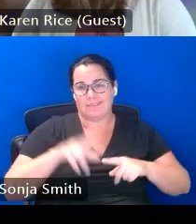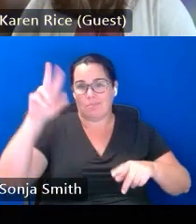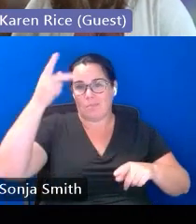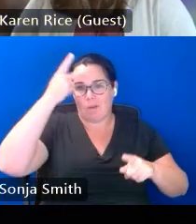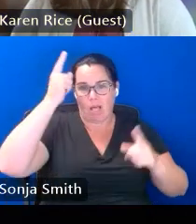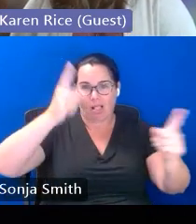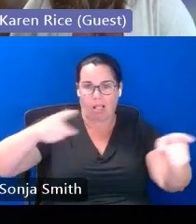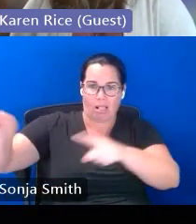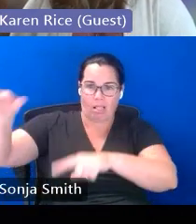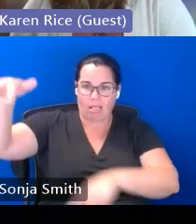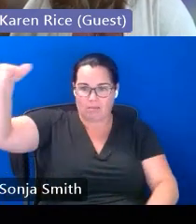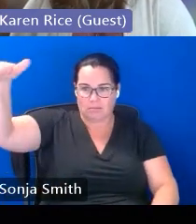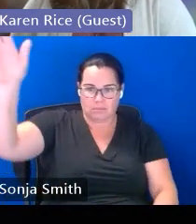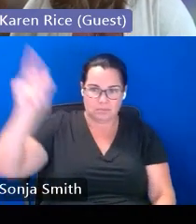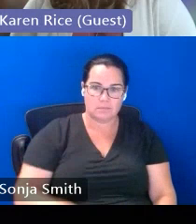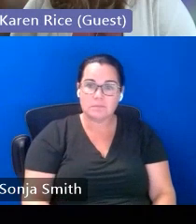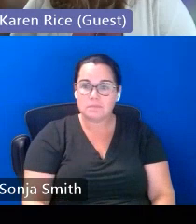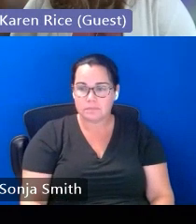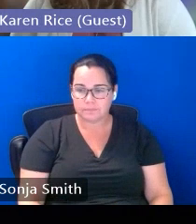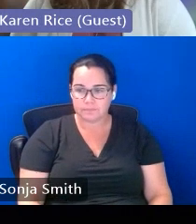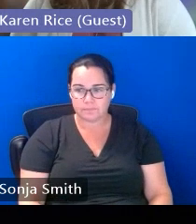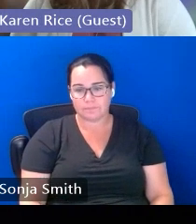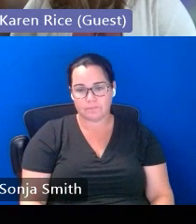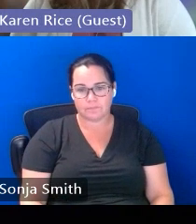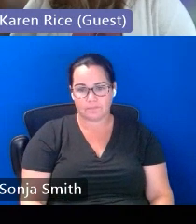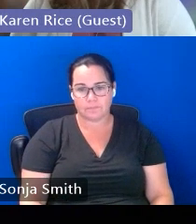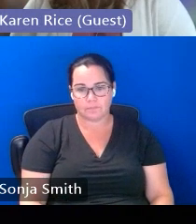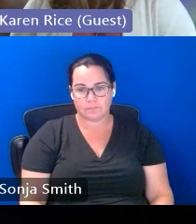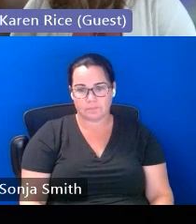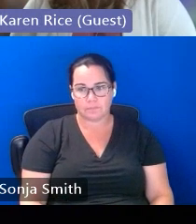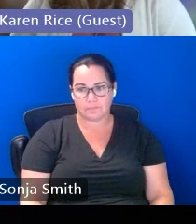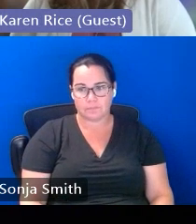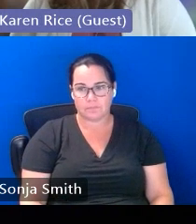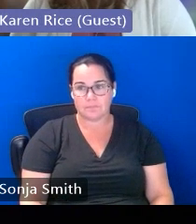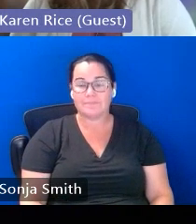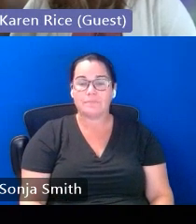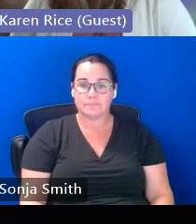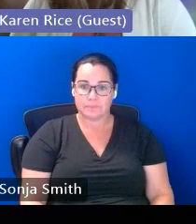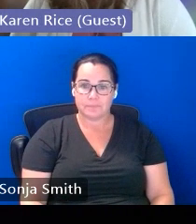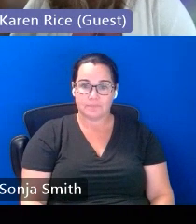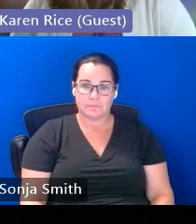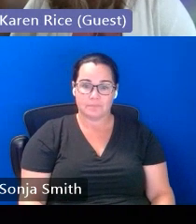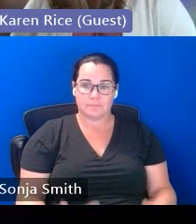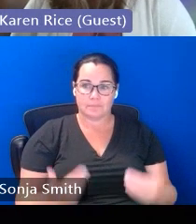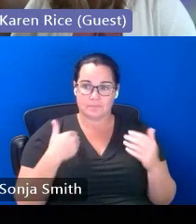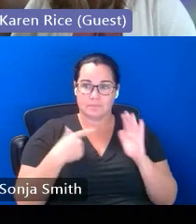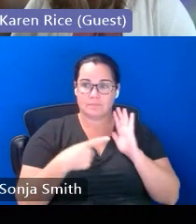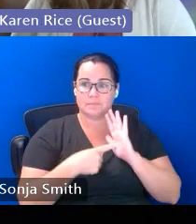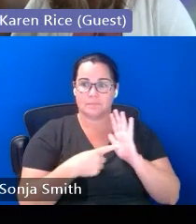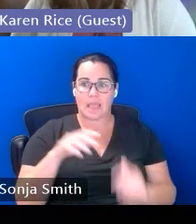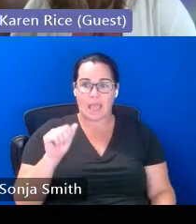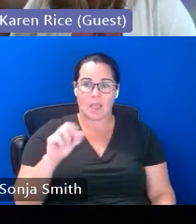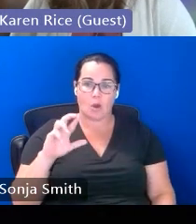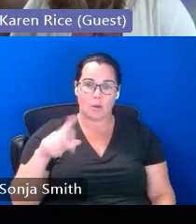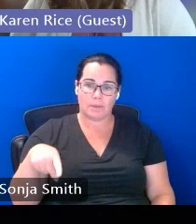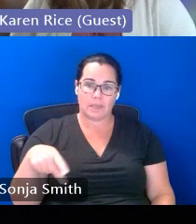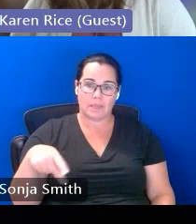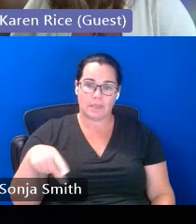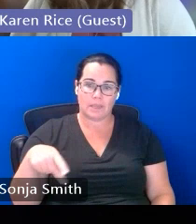um i do have some examples of using arphcy funds to support